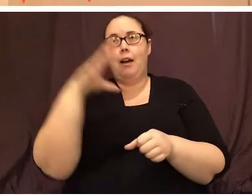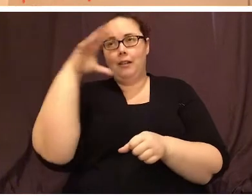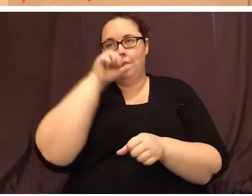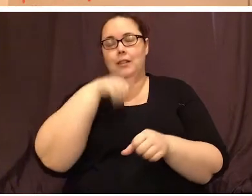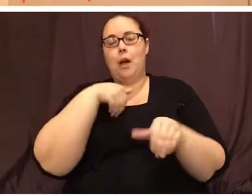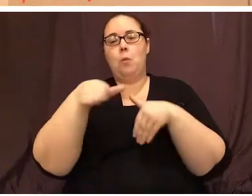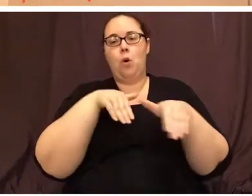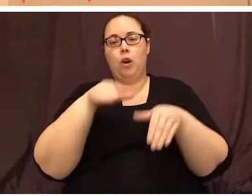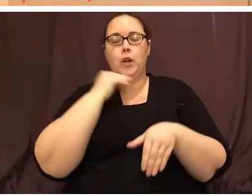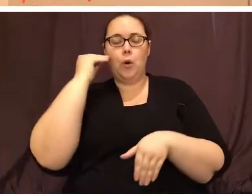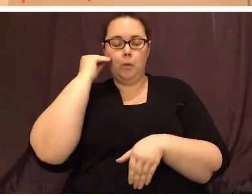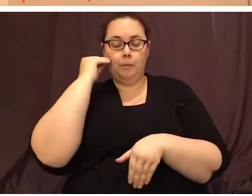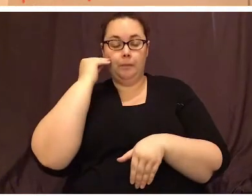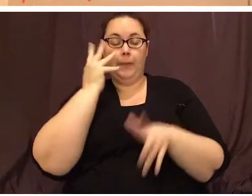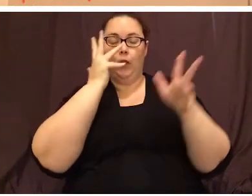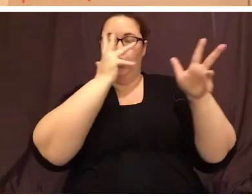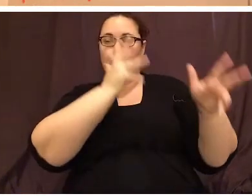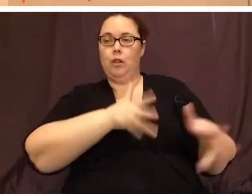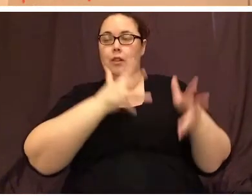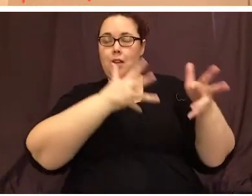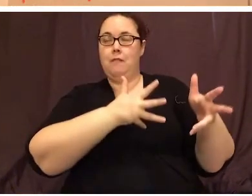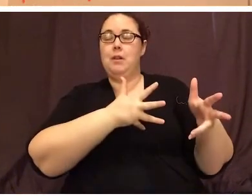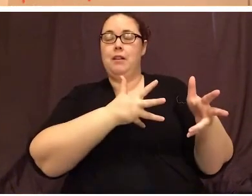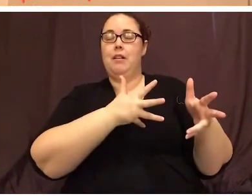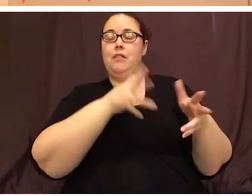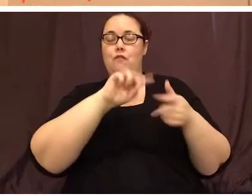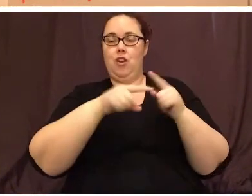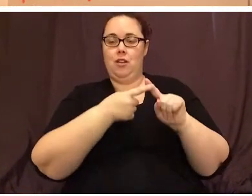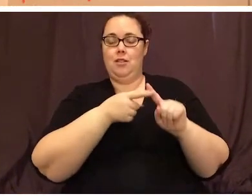Your left behind friend, neon red crown.